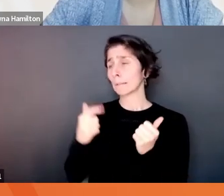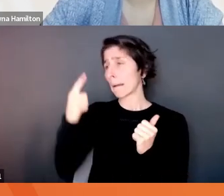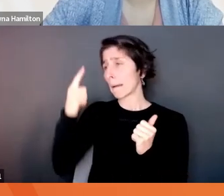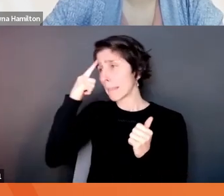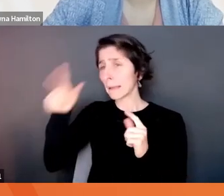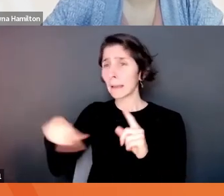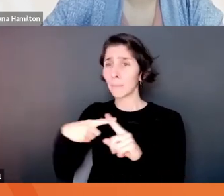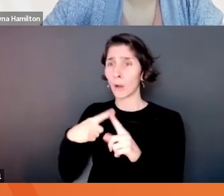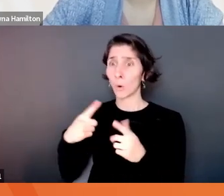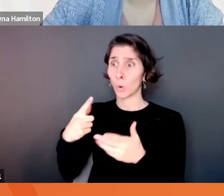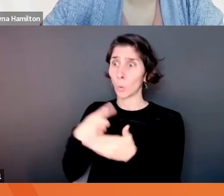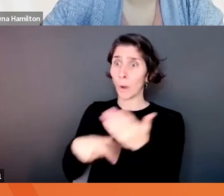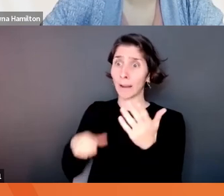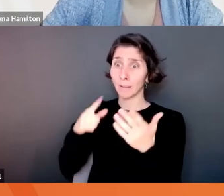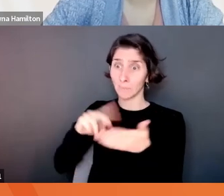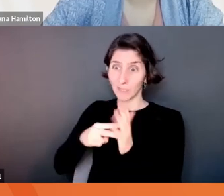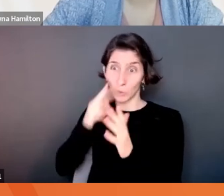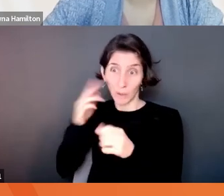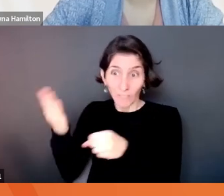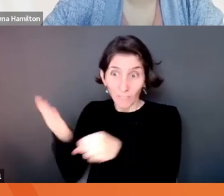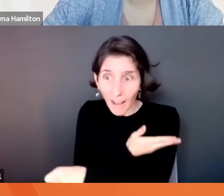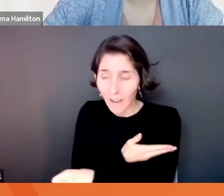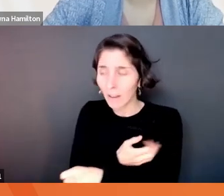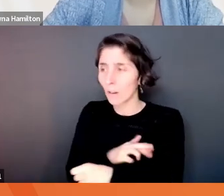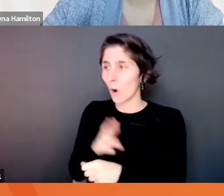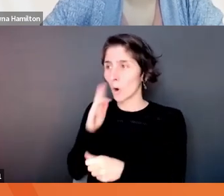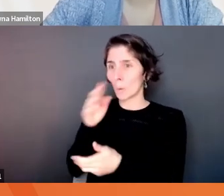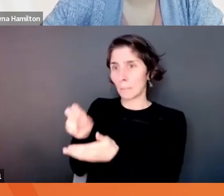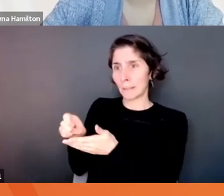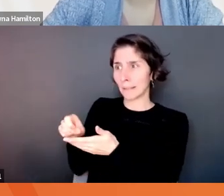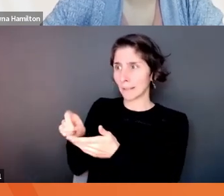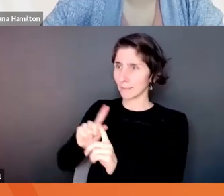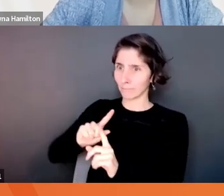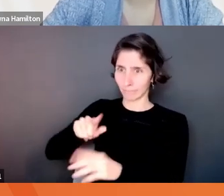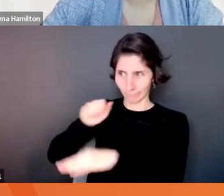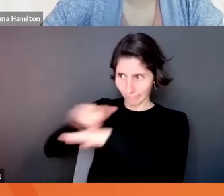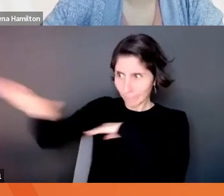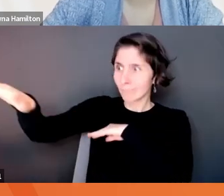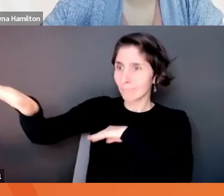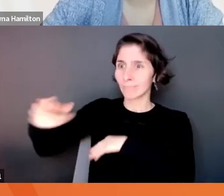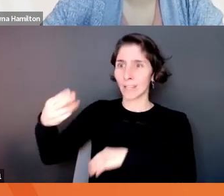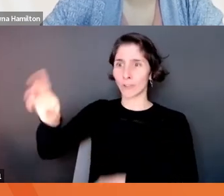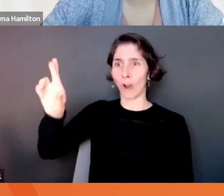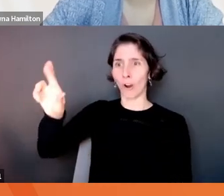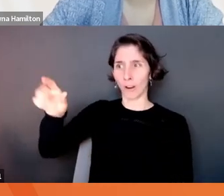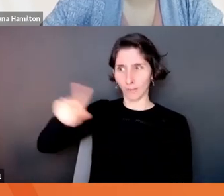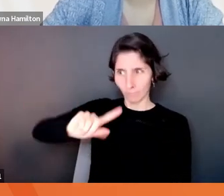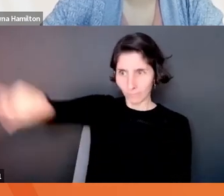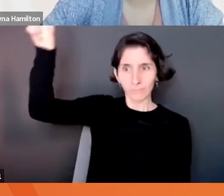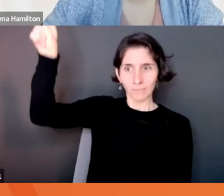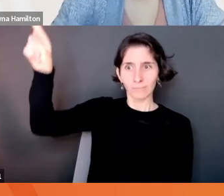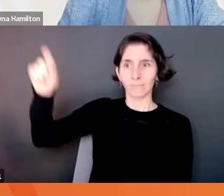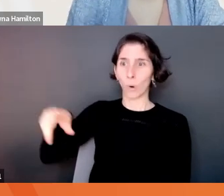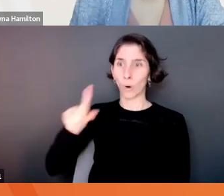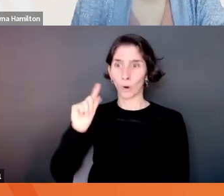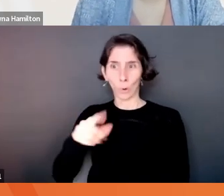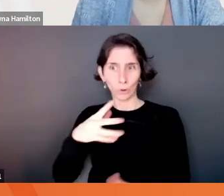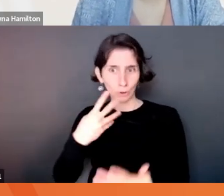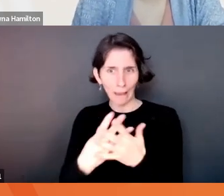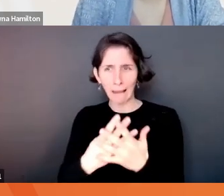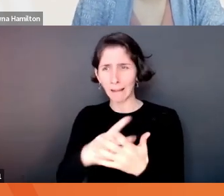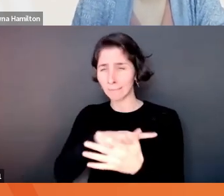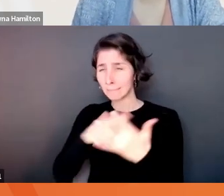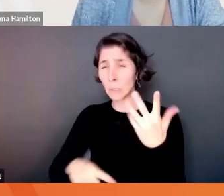you would get fired for, think things that you get sent to HR for things that maybe make you go to jail, all that kind of